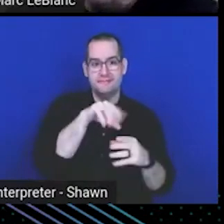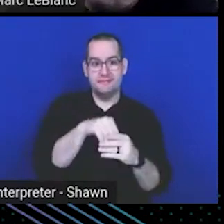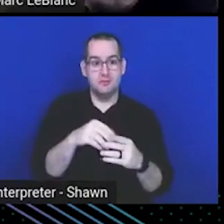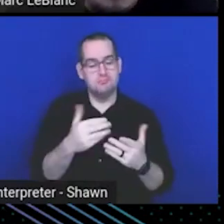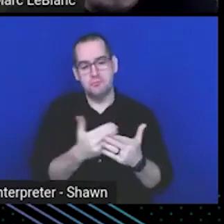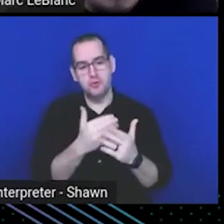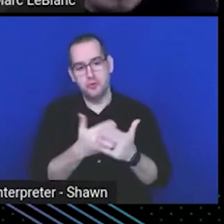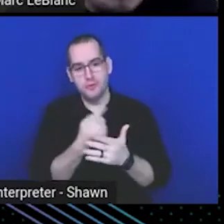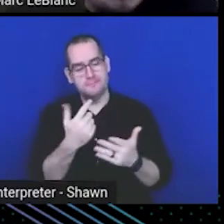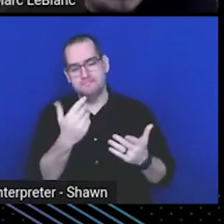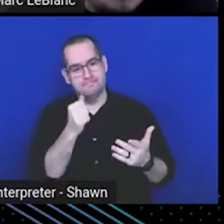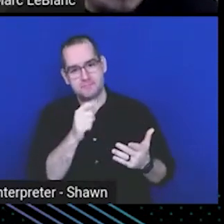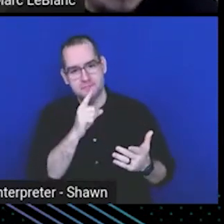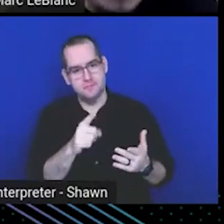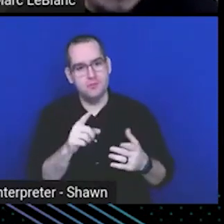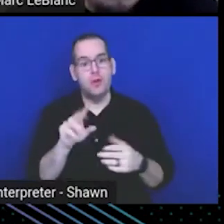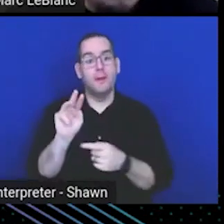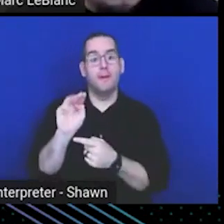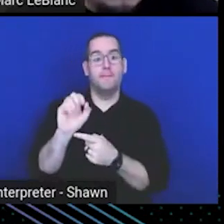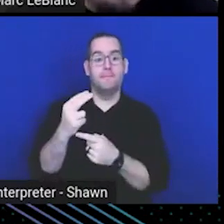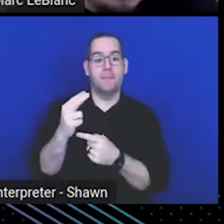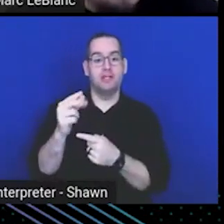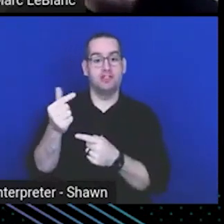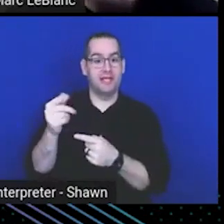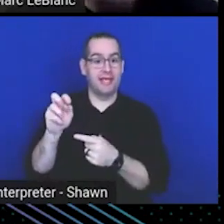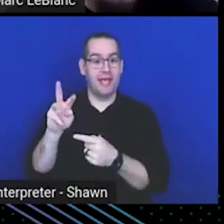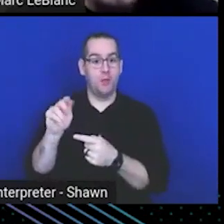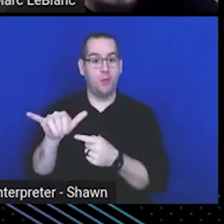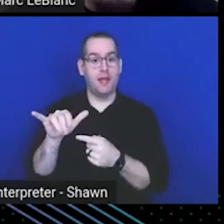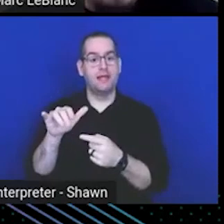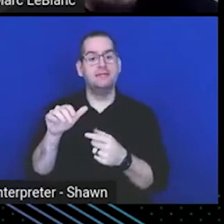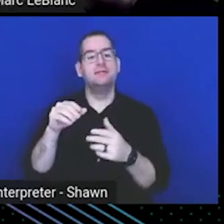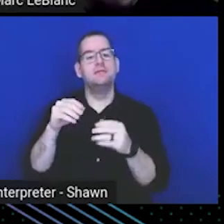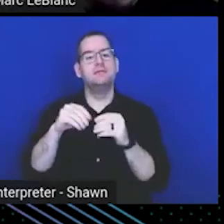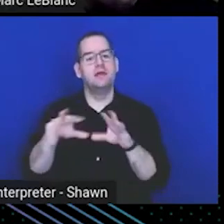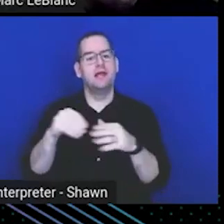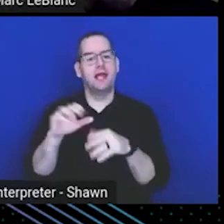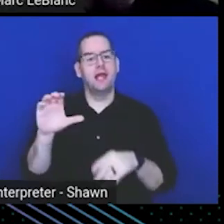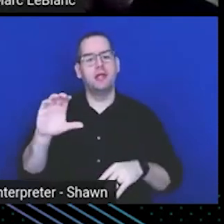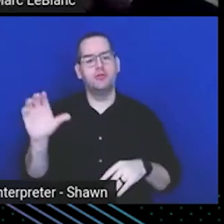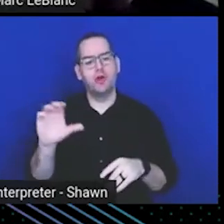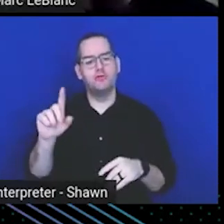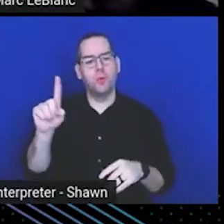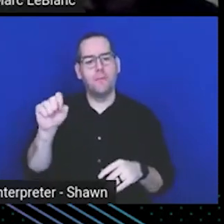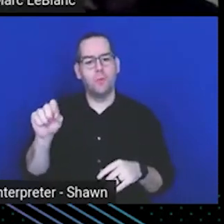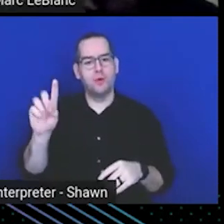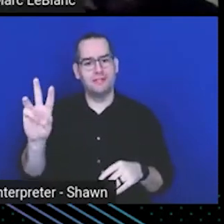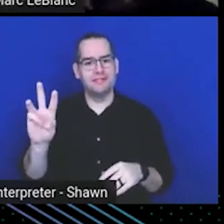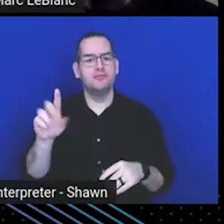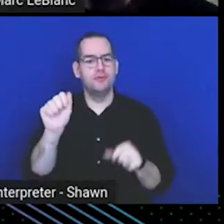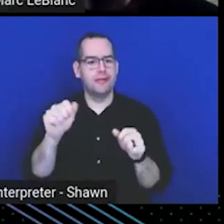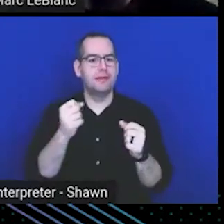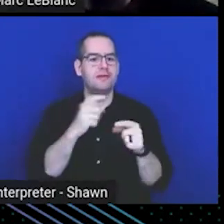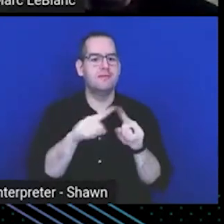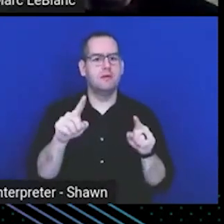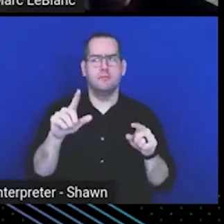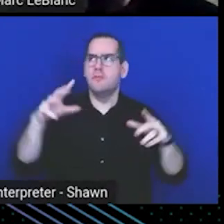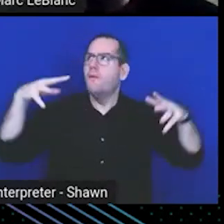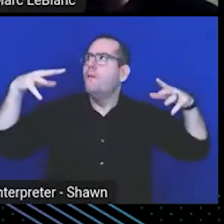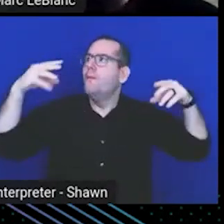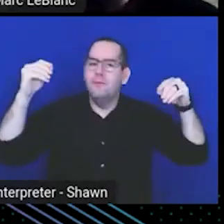was a feature that was released in console 1.6. And the idea was you can connect multiple console clusters. My lights just went off.